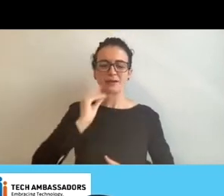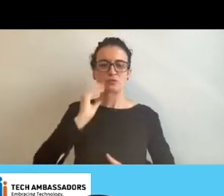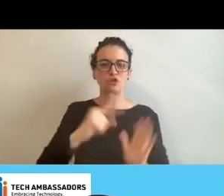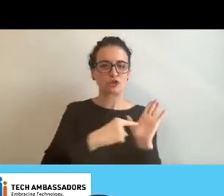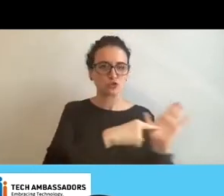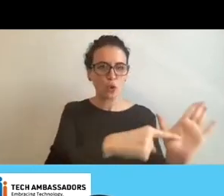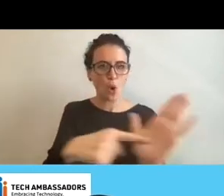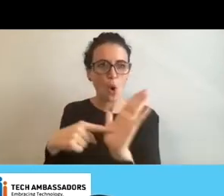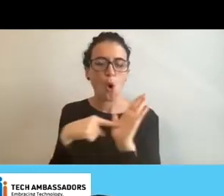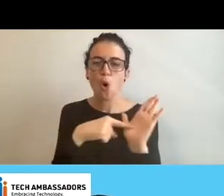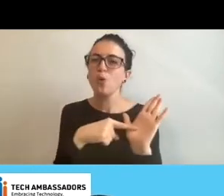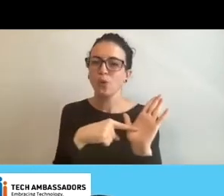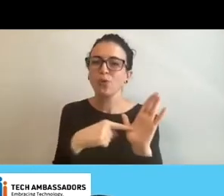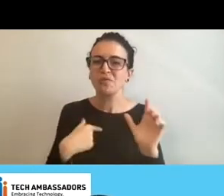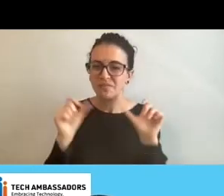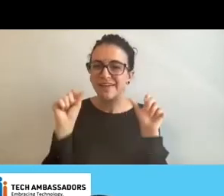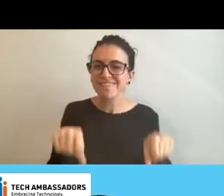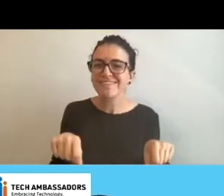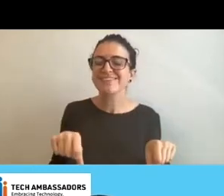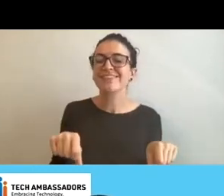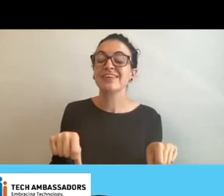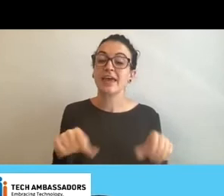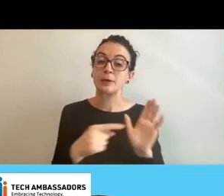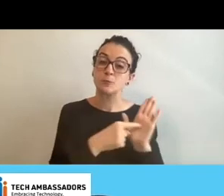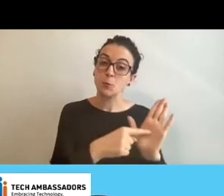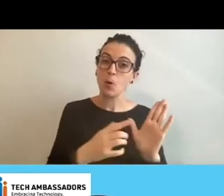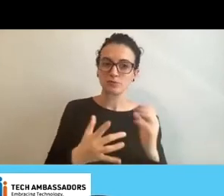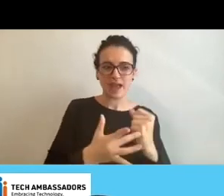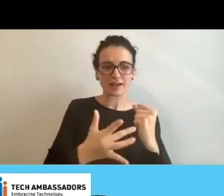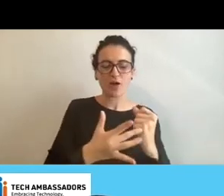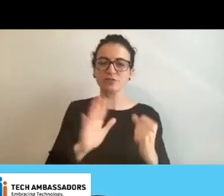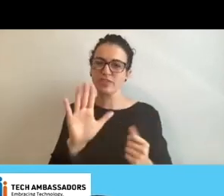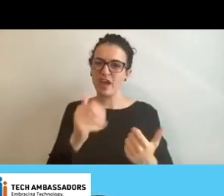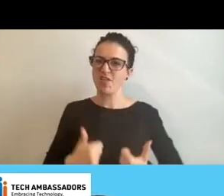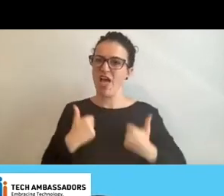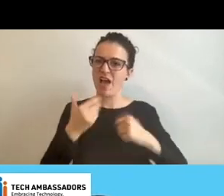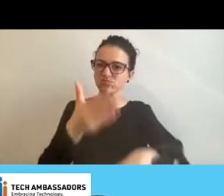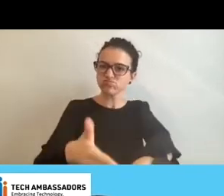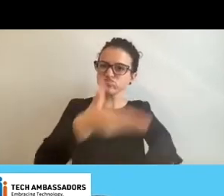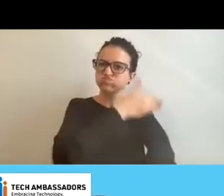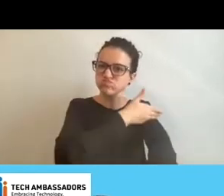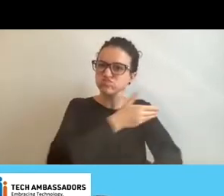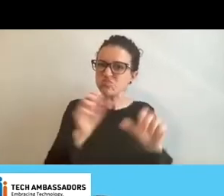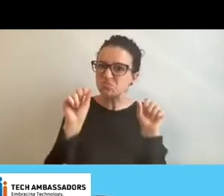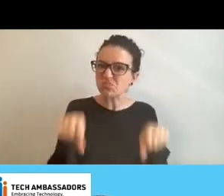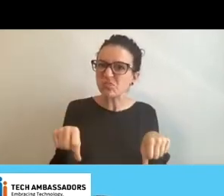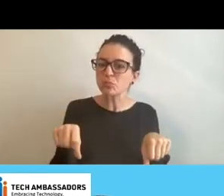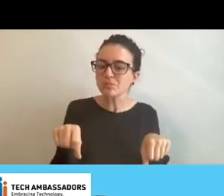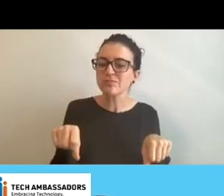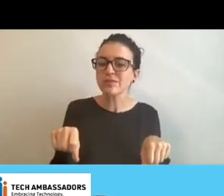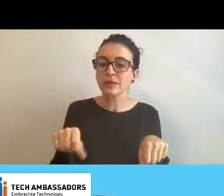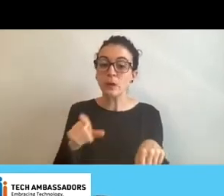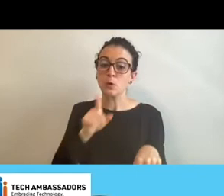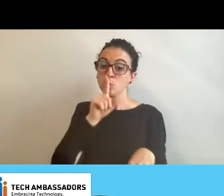can enhance your life. And I've been using technology for, wow,